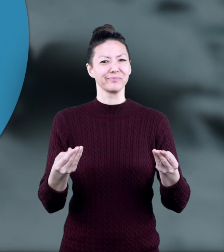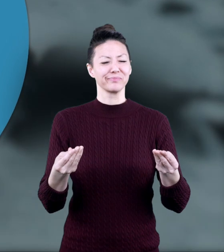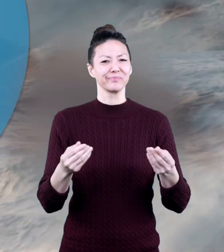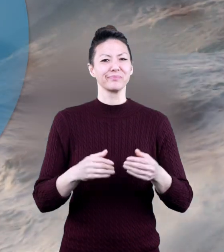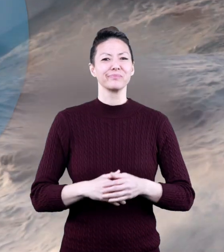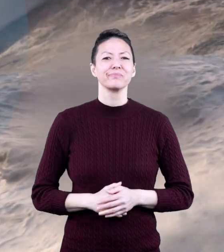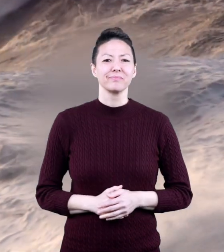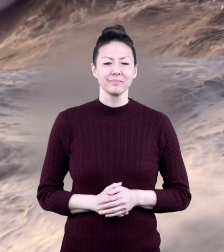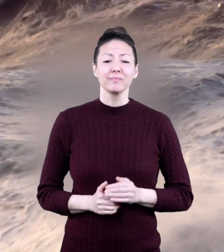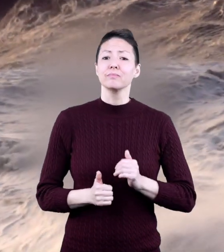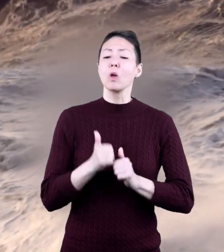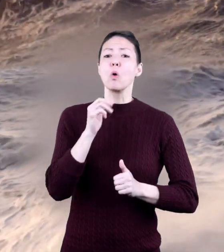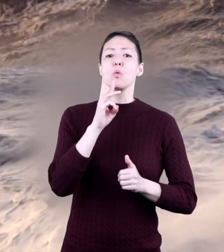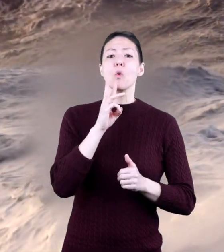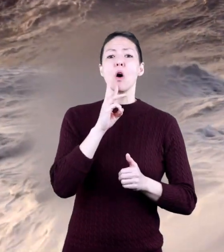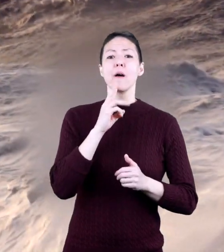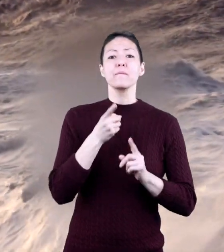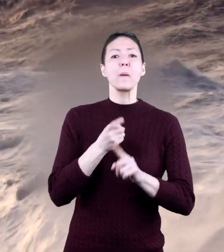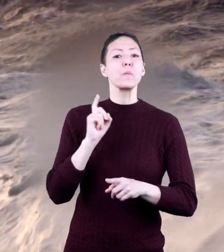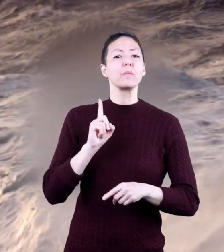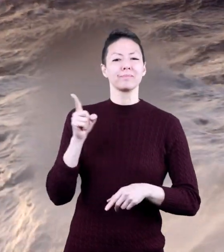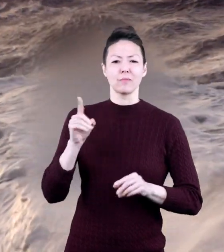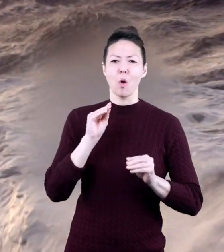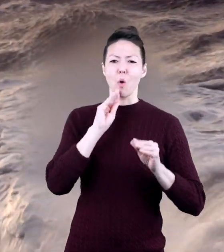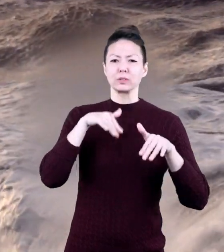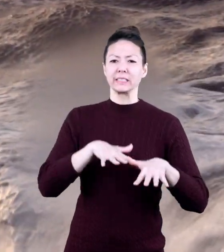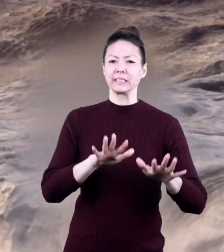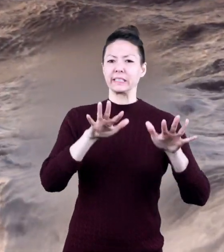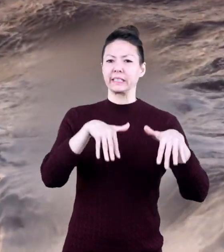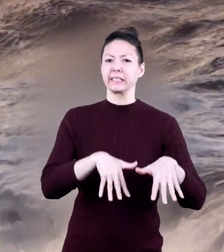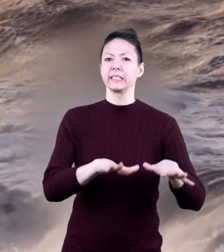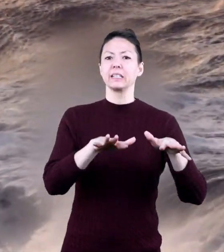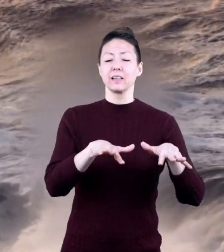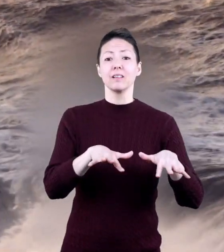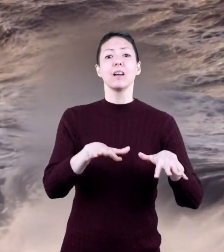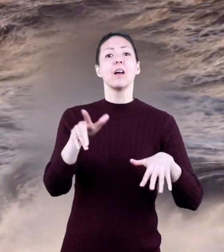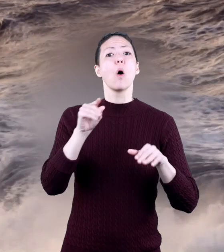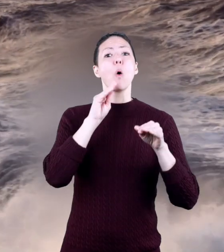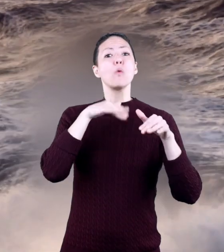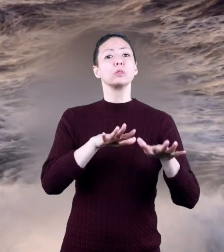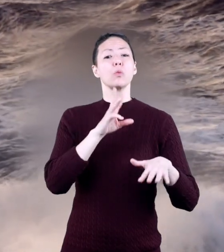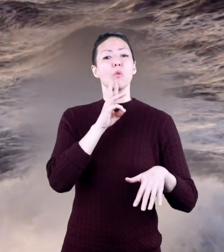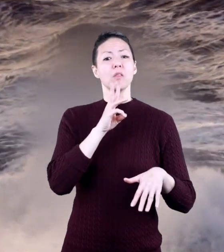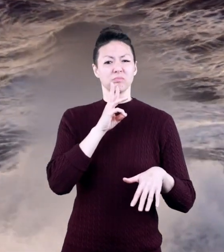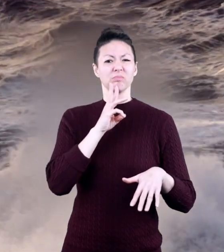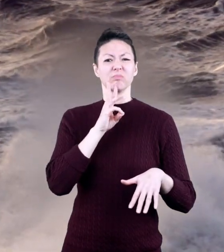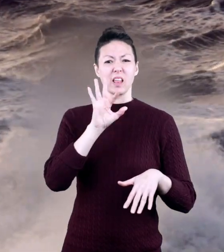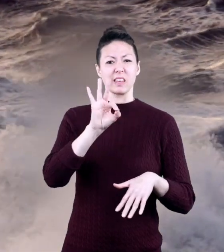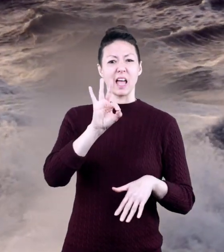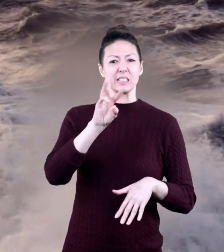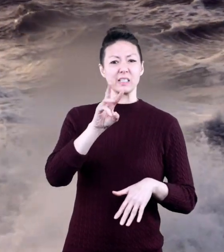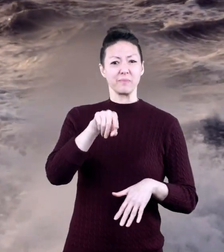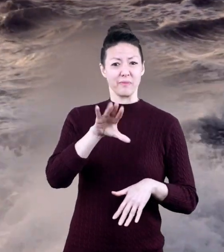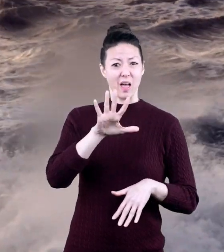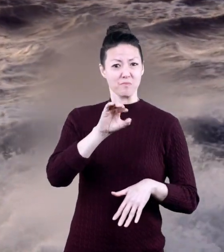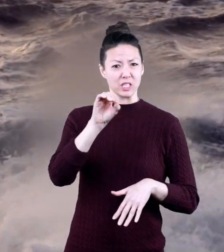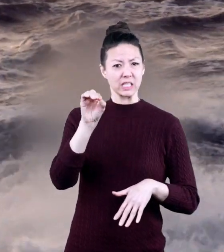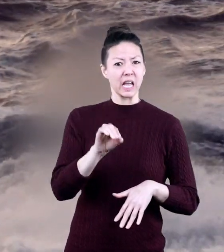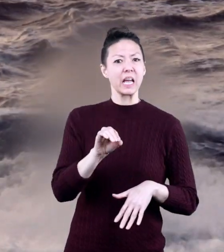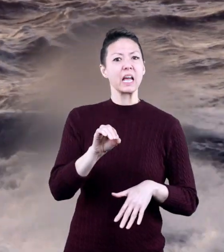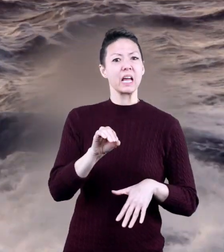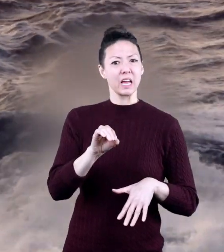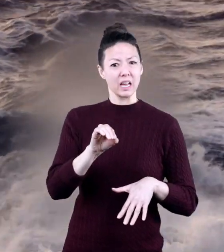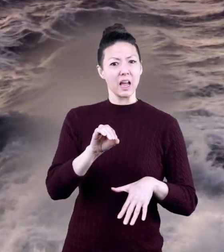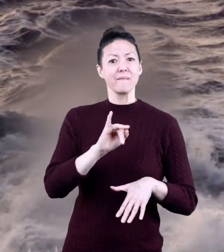most of that water comes from our oceans in fact ocean water contains 96